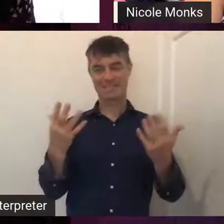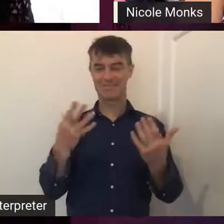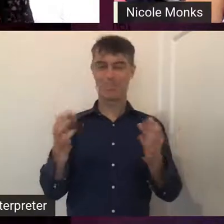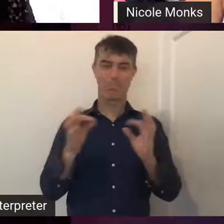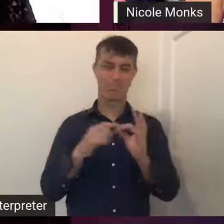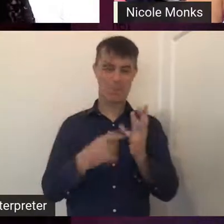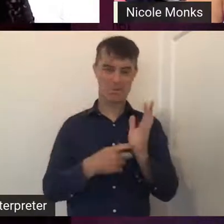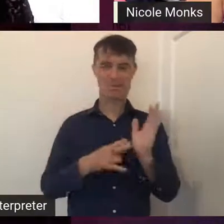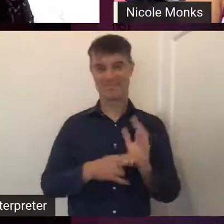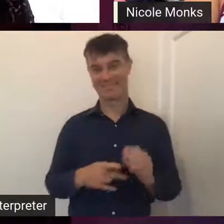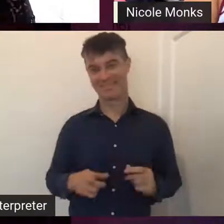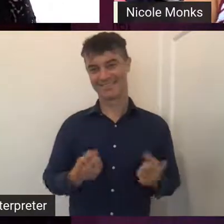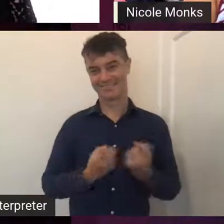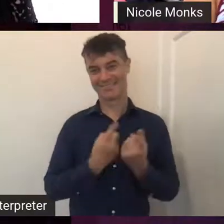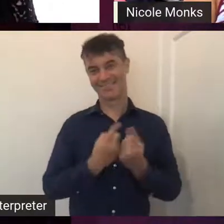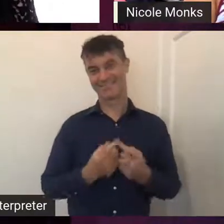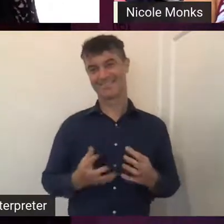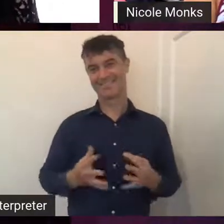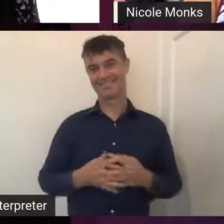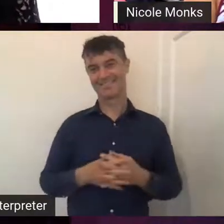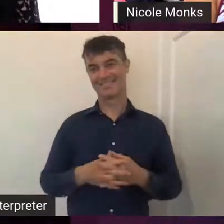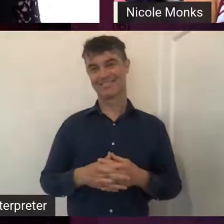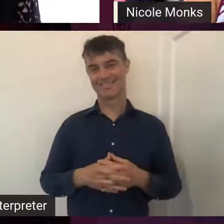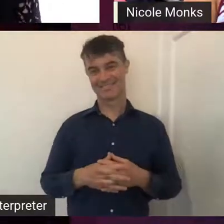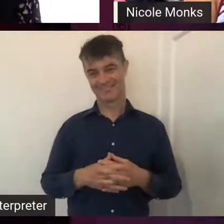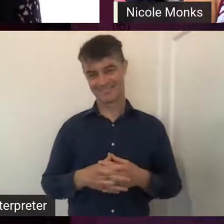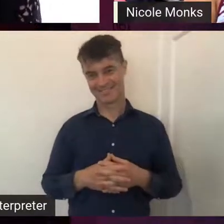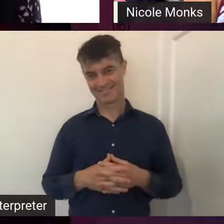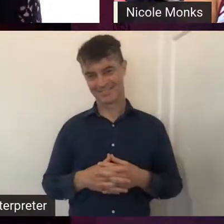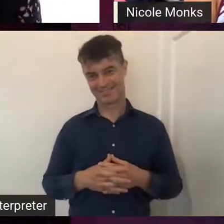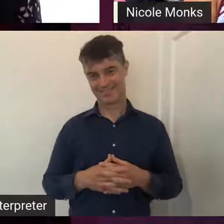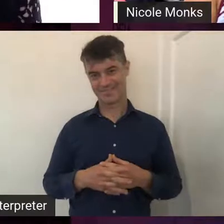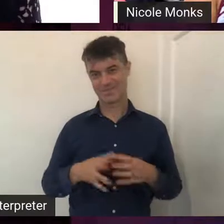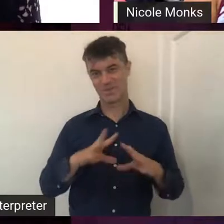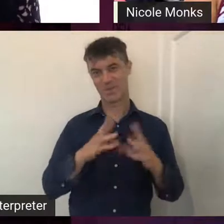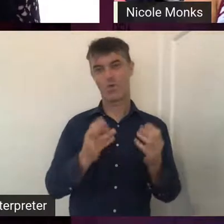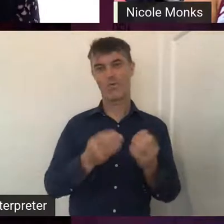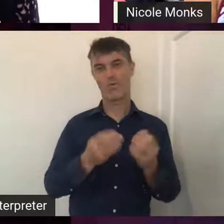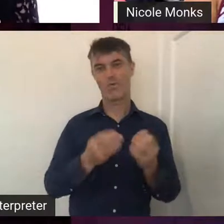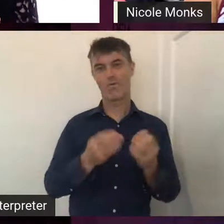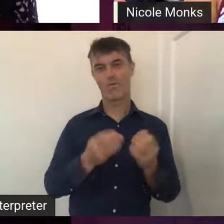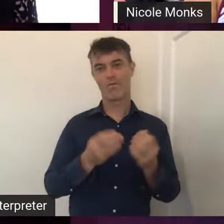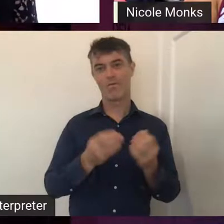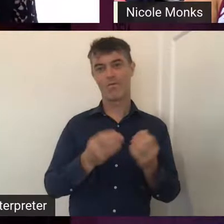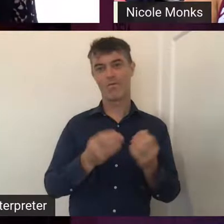and things. But all, yeah, all for a good cause, I think.